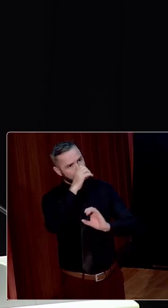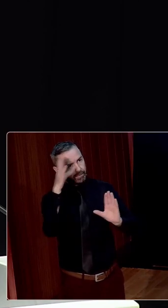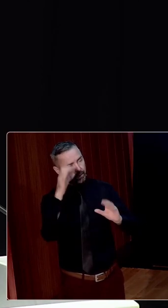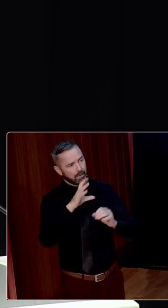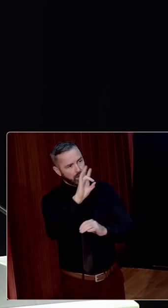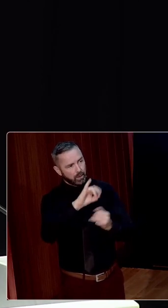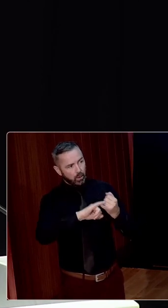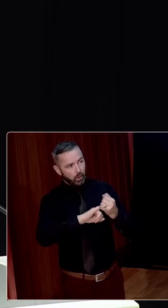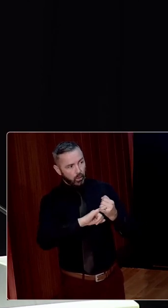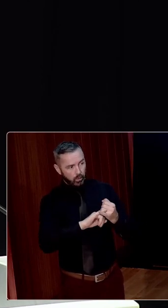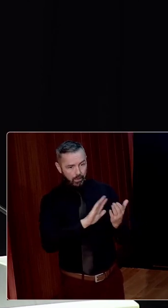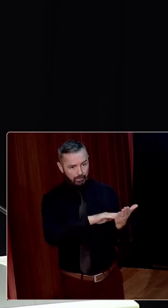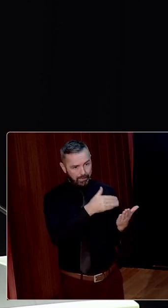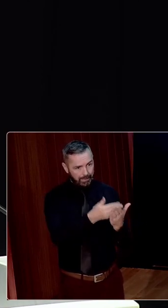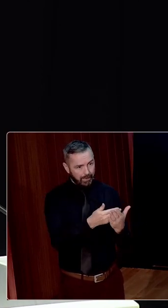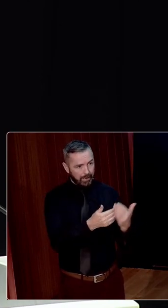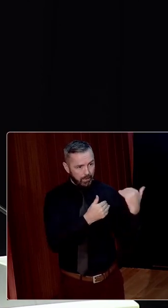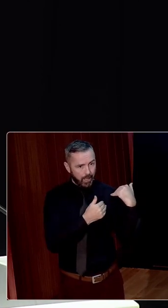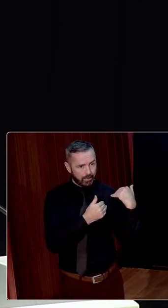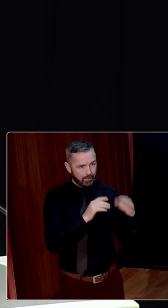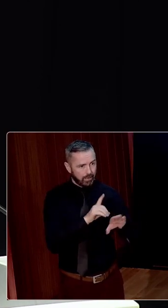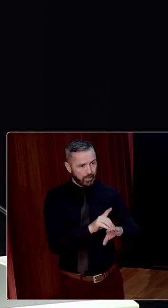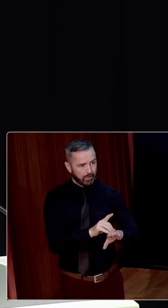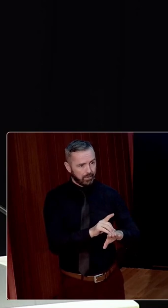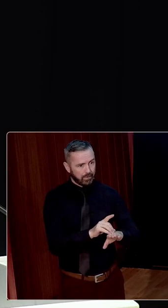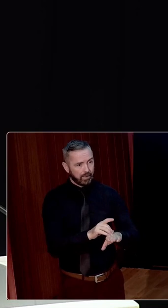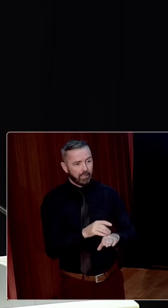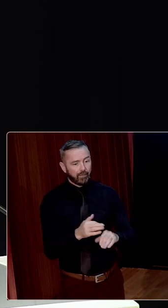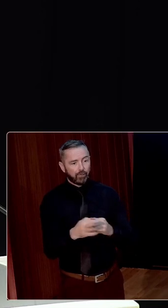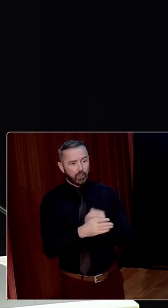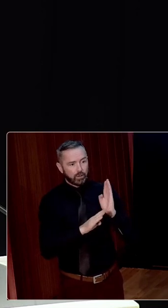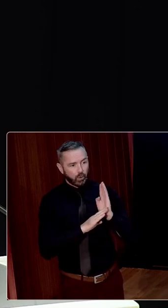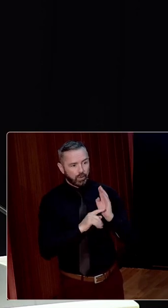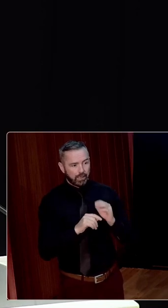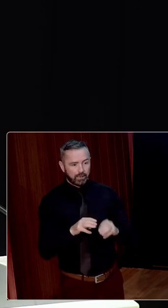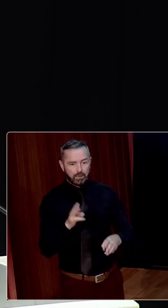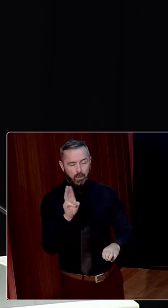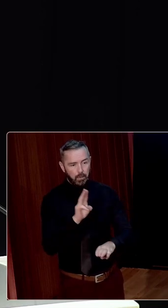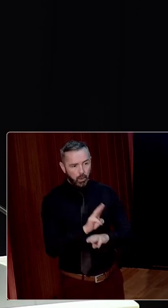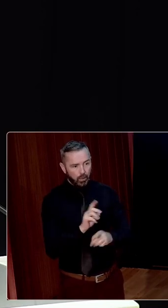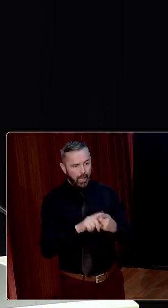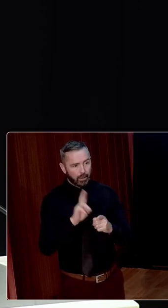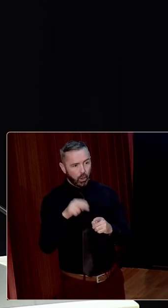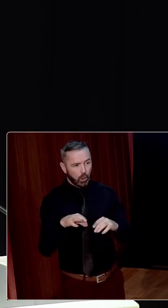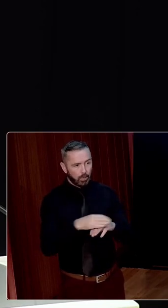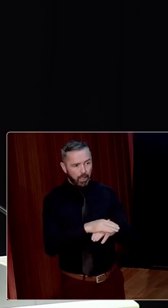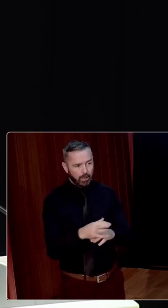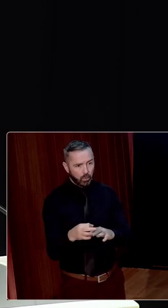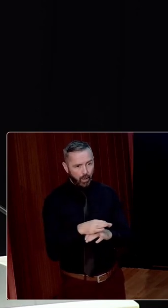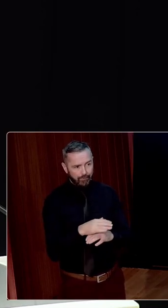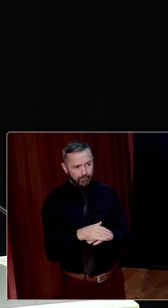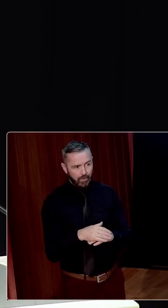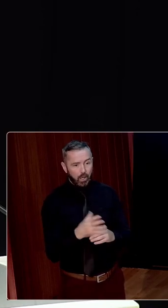of who were the legitimate dependents in the case of a soldier whose mother and unmarried wife were both claiming compensation as his